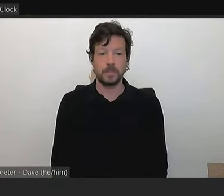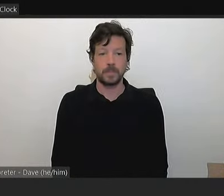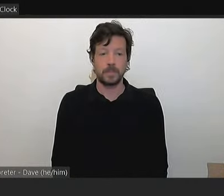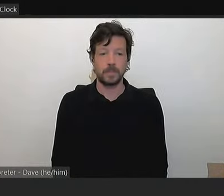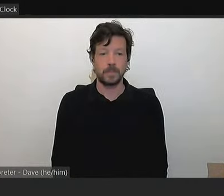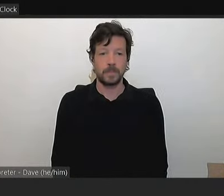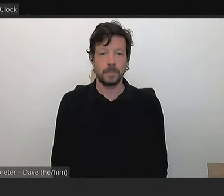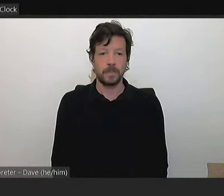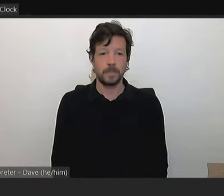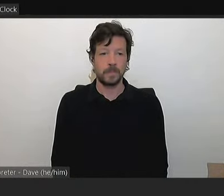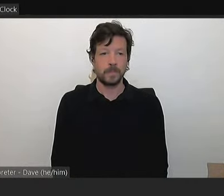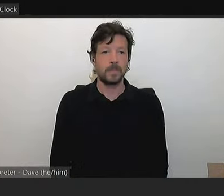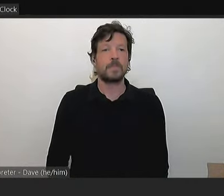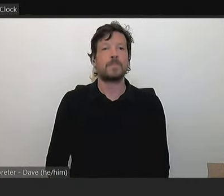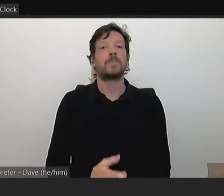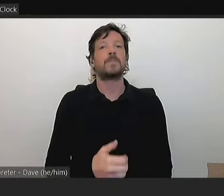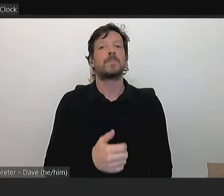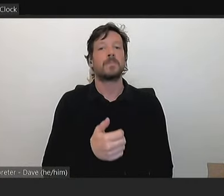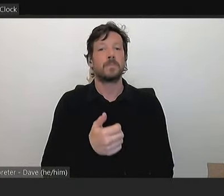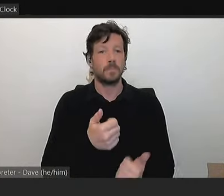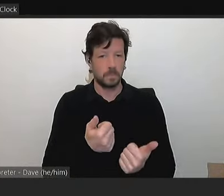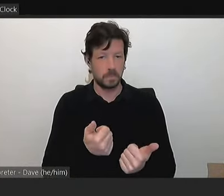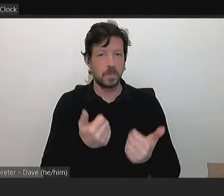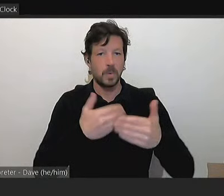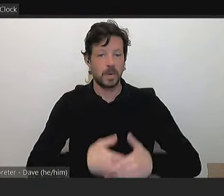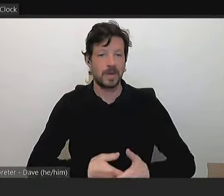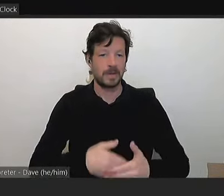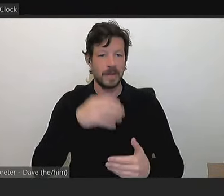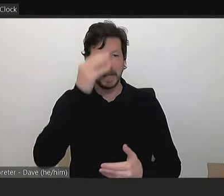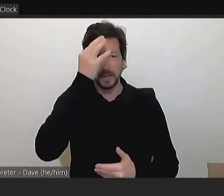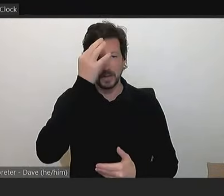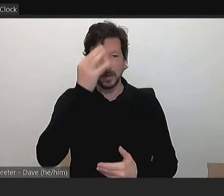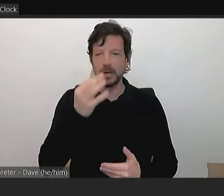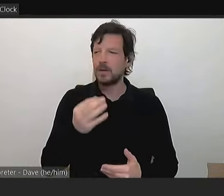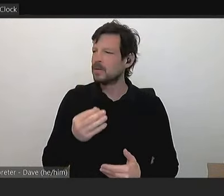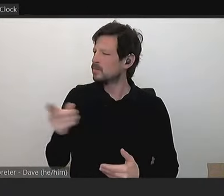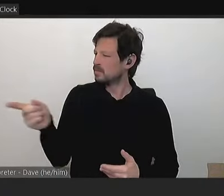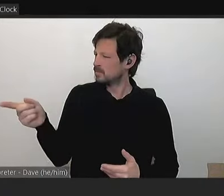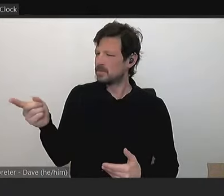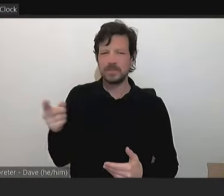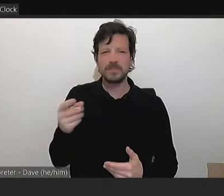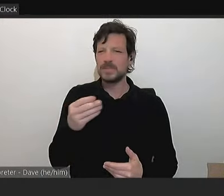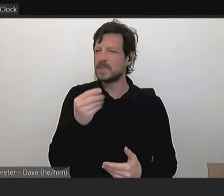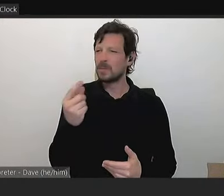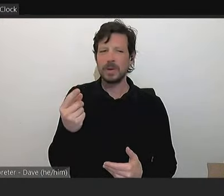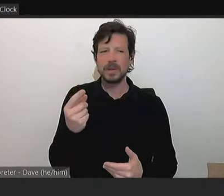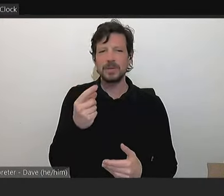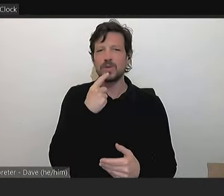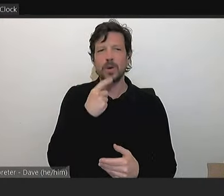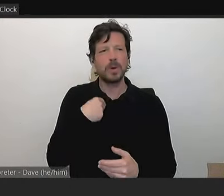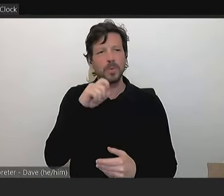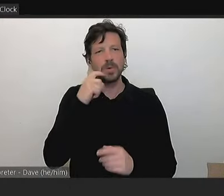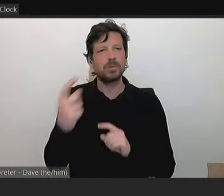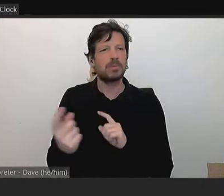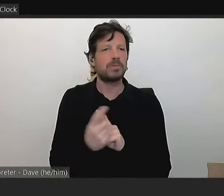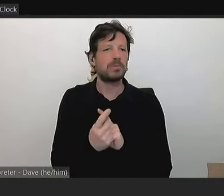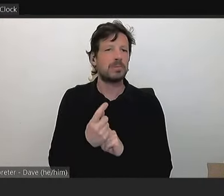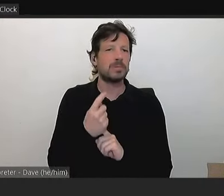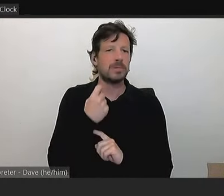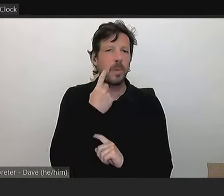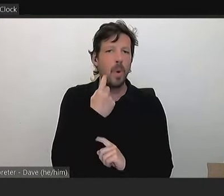Good evening, Council. I was told by some people here that somebody will attend to me tomorrow, so I don't know what the